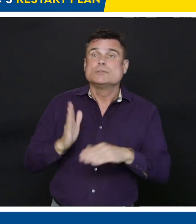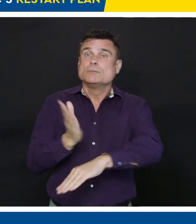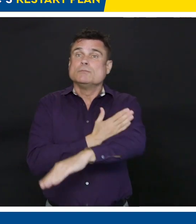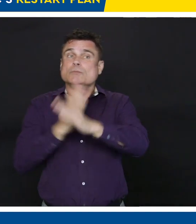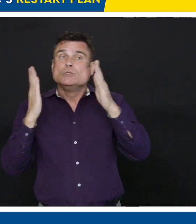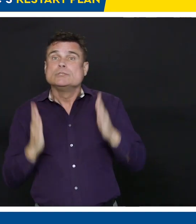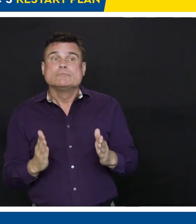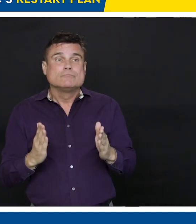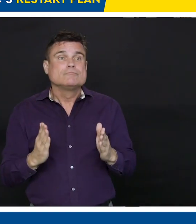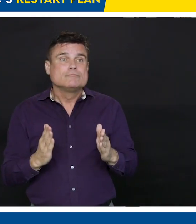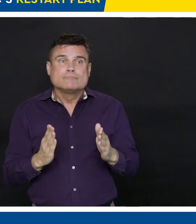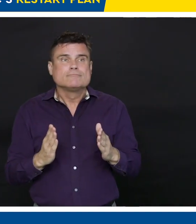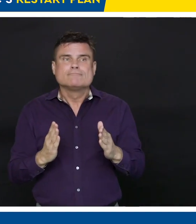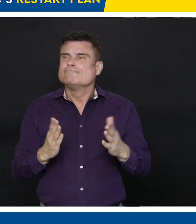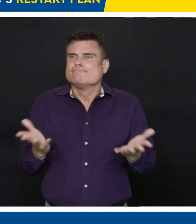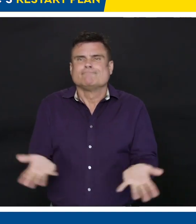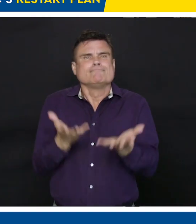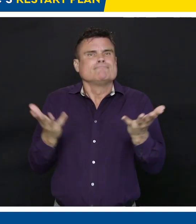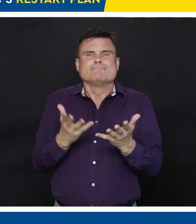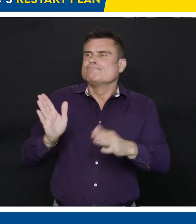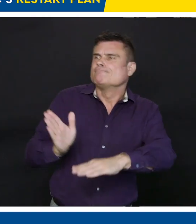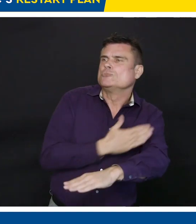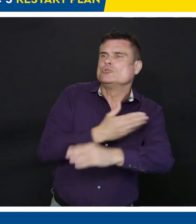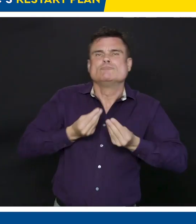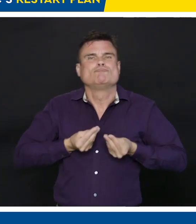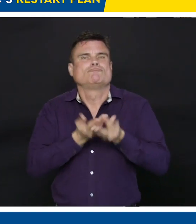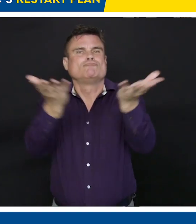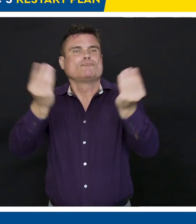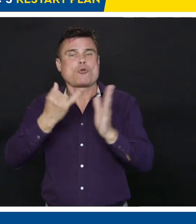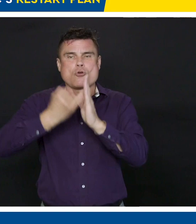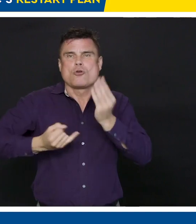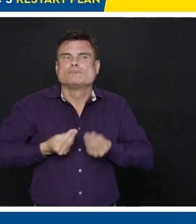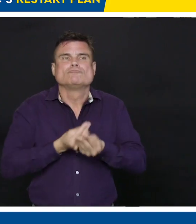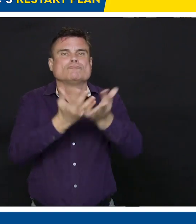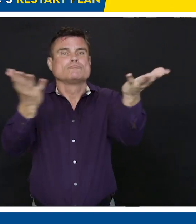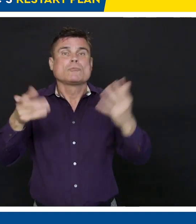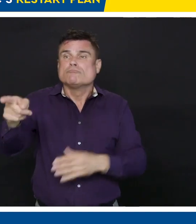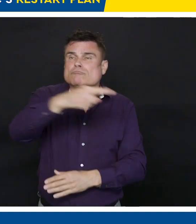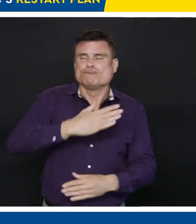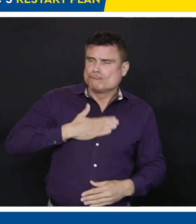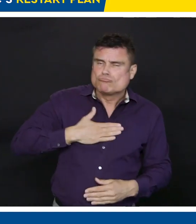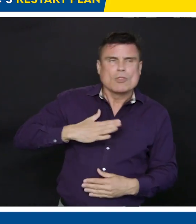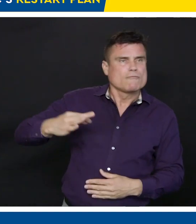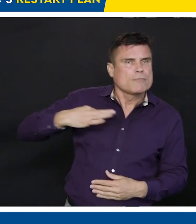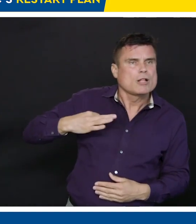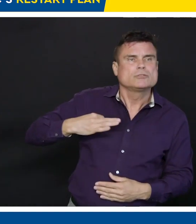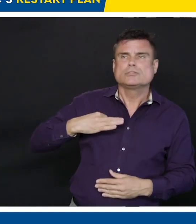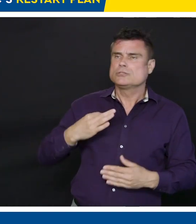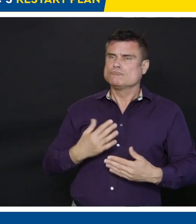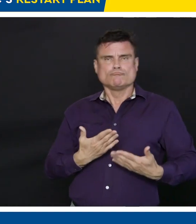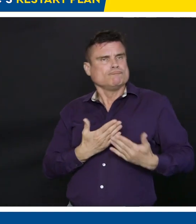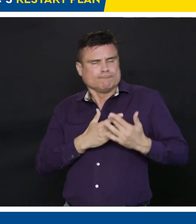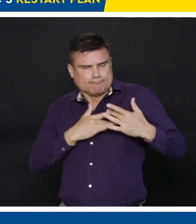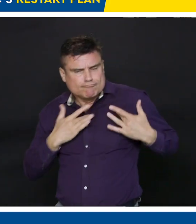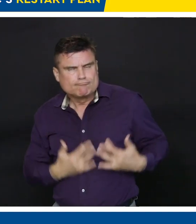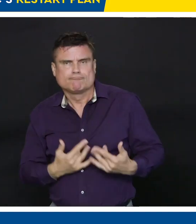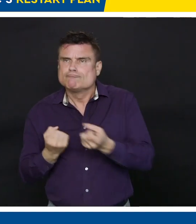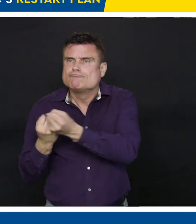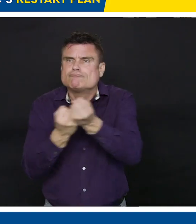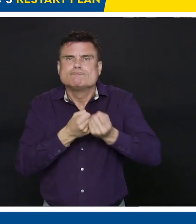of that collective effort and sacrifice that we've been able to flatten the curve and save thousands of lives.